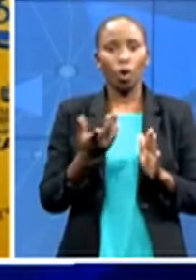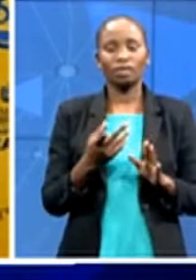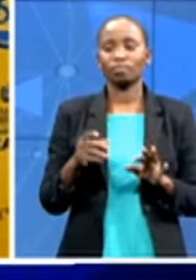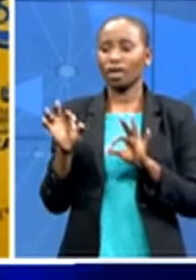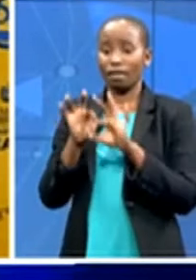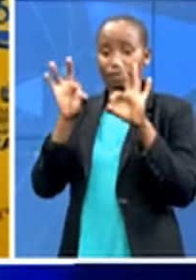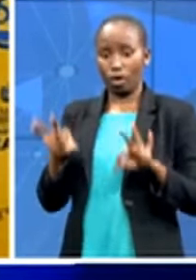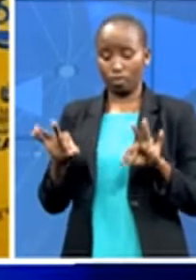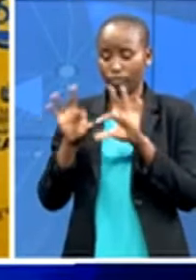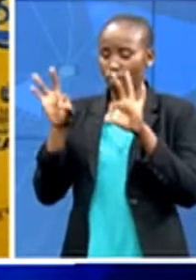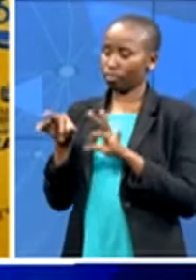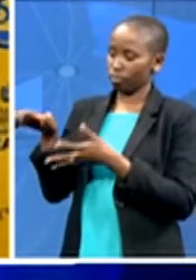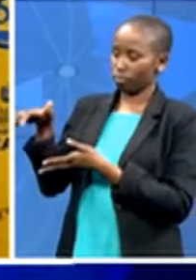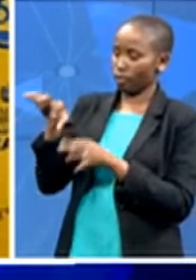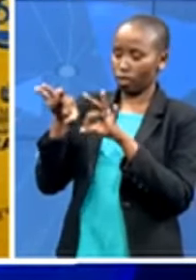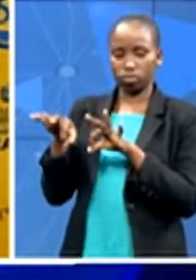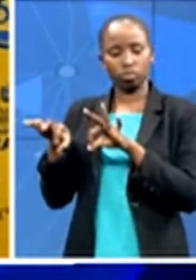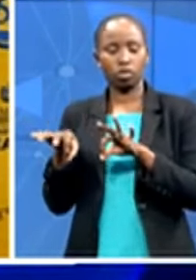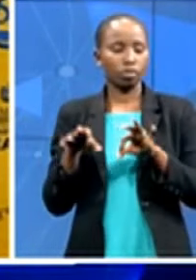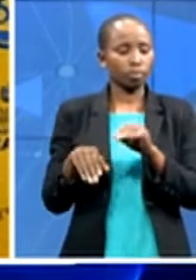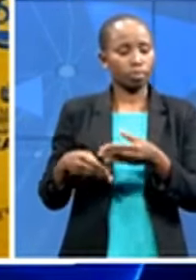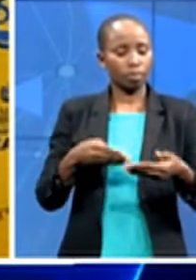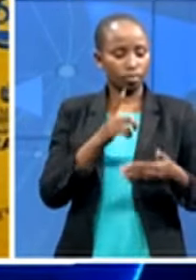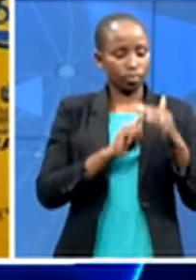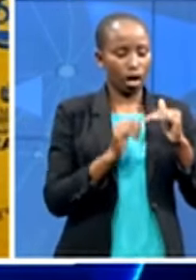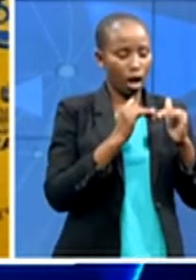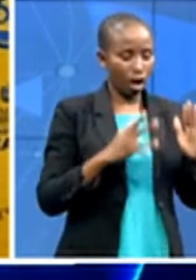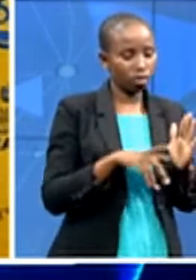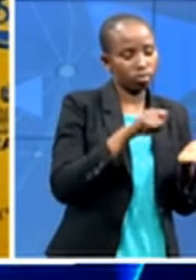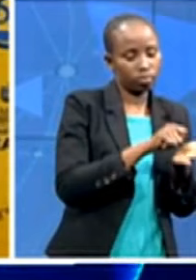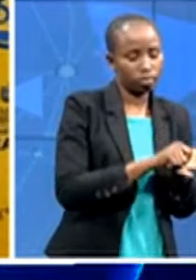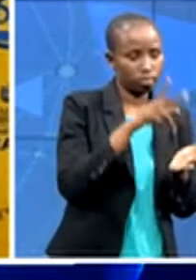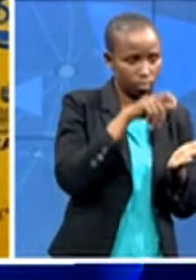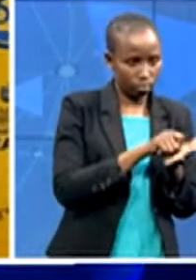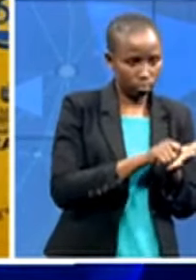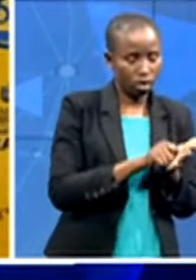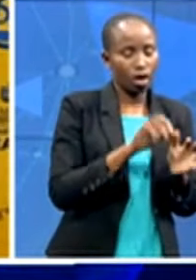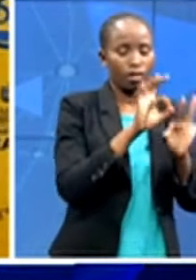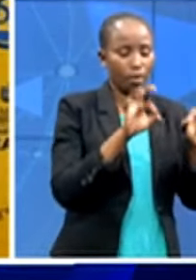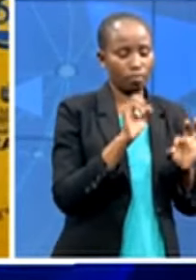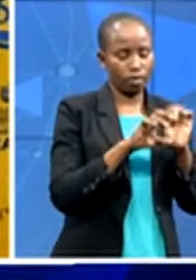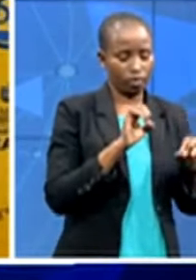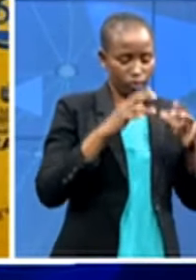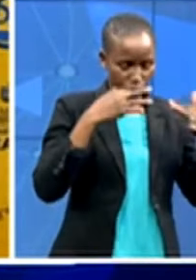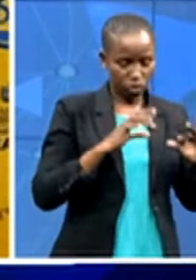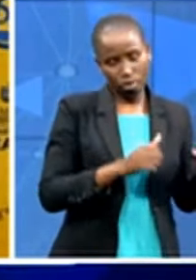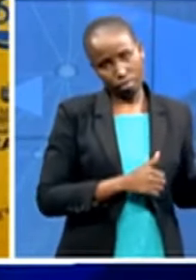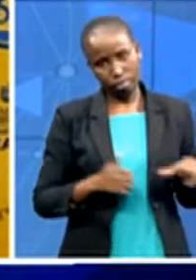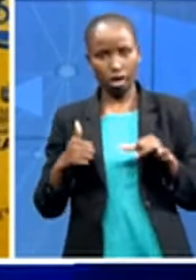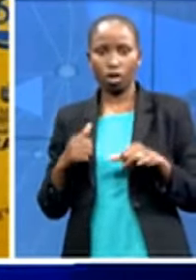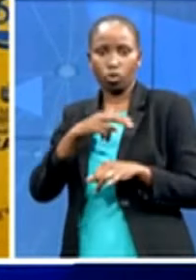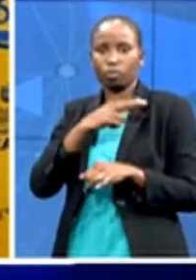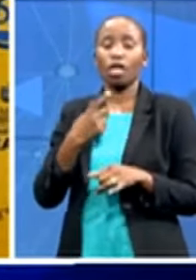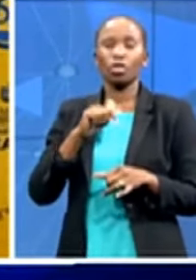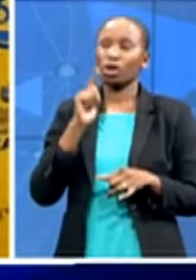so when the 17th of of of may when we roll out the vaccine for the above 60 we had already registered so